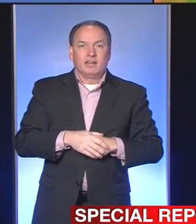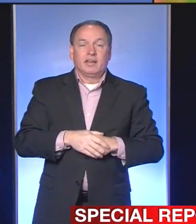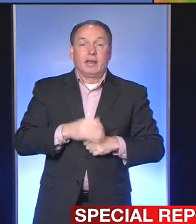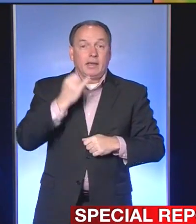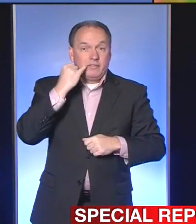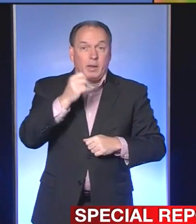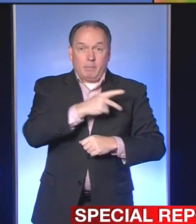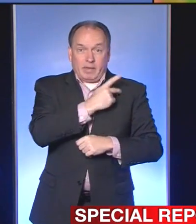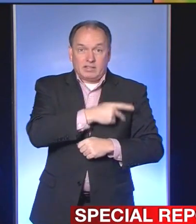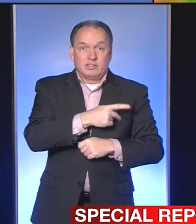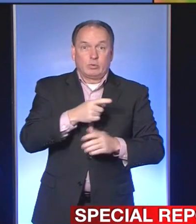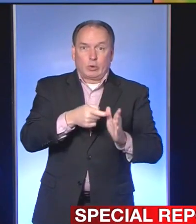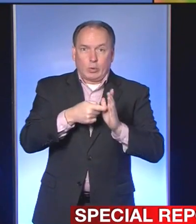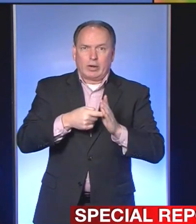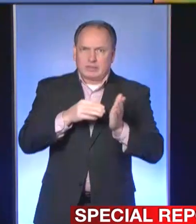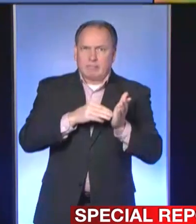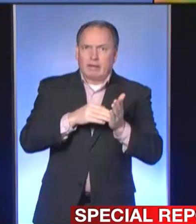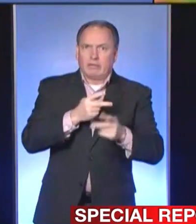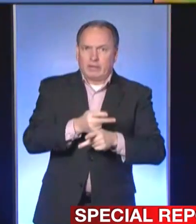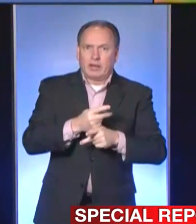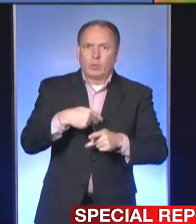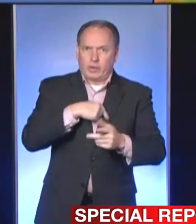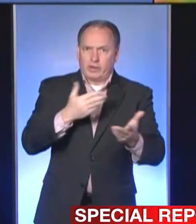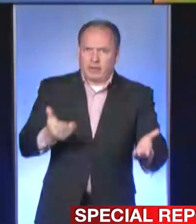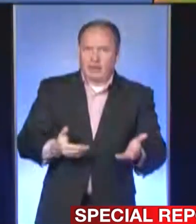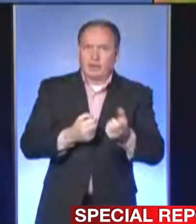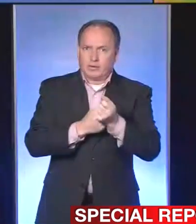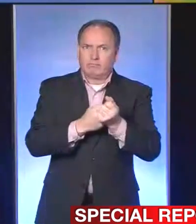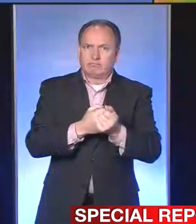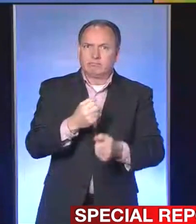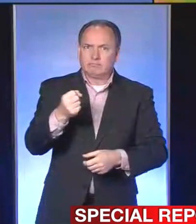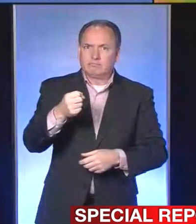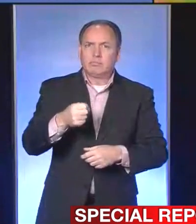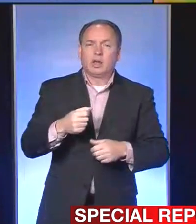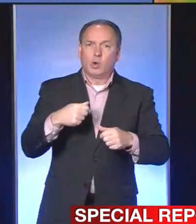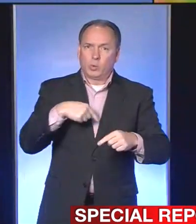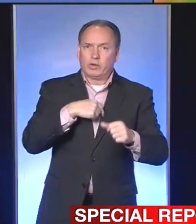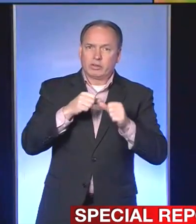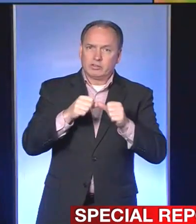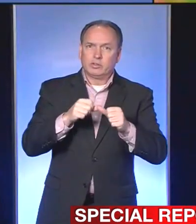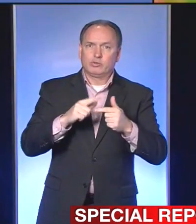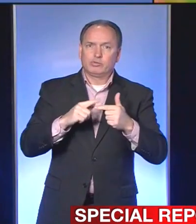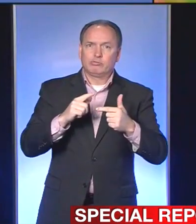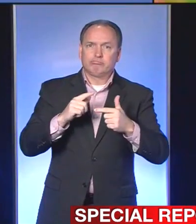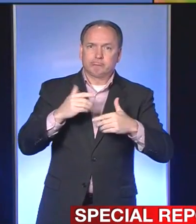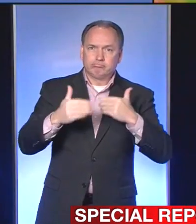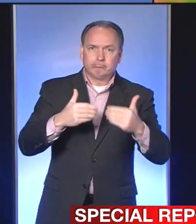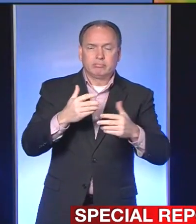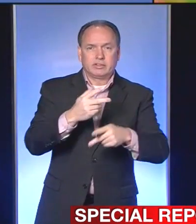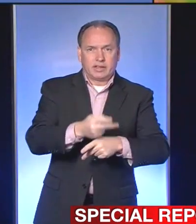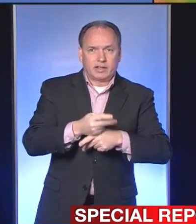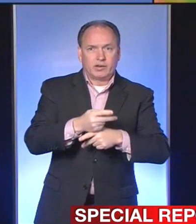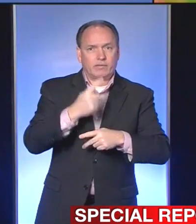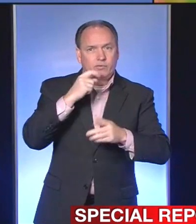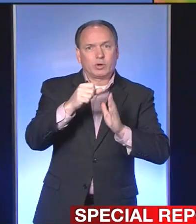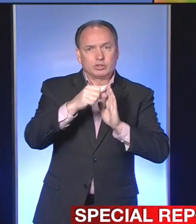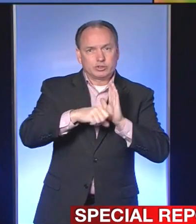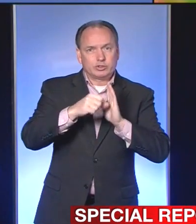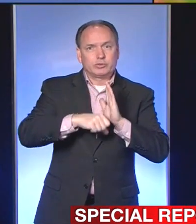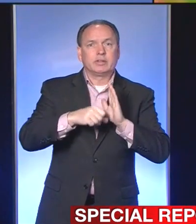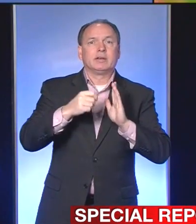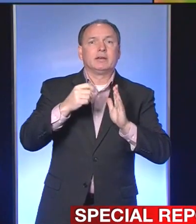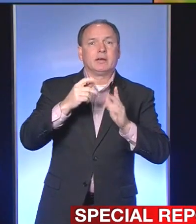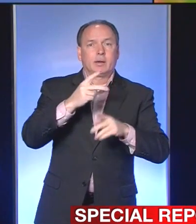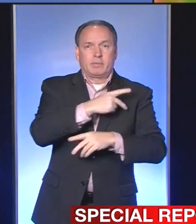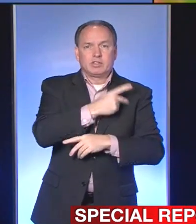care, we are here for them. While we are continuously ready to care for a surge of patients, we are also encouraged